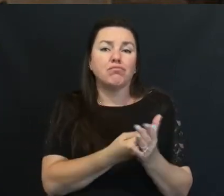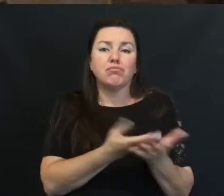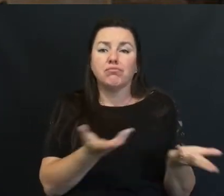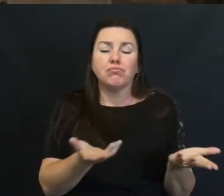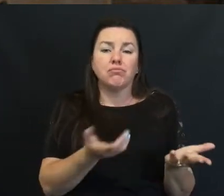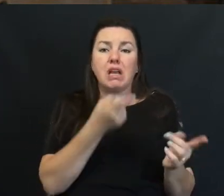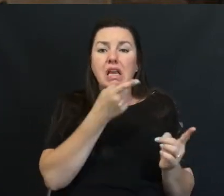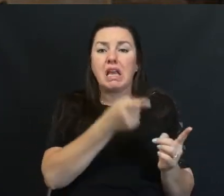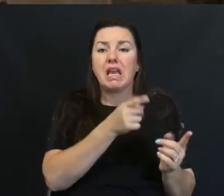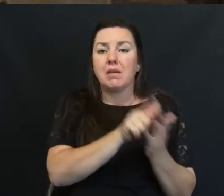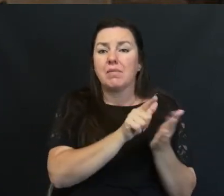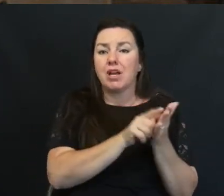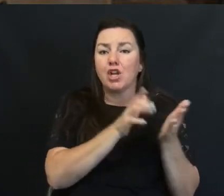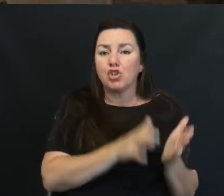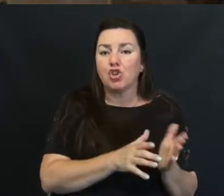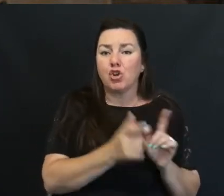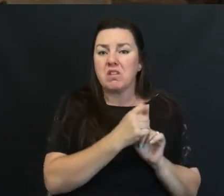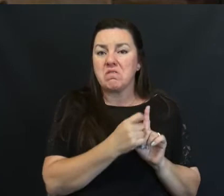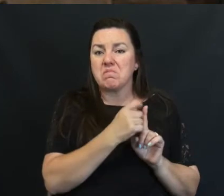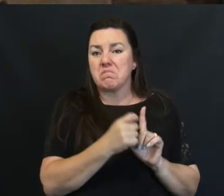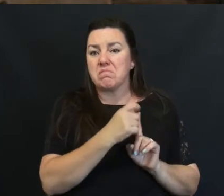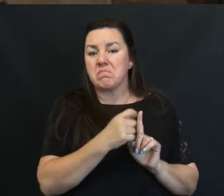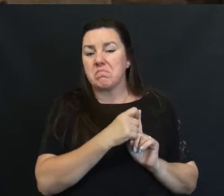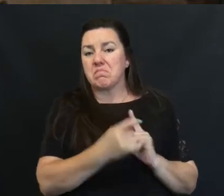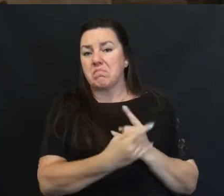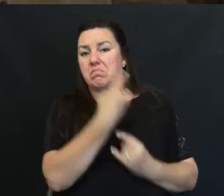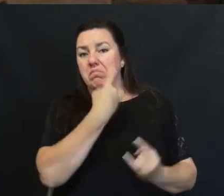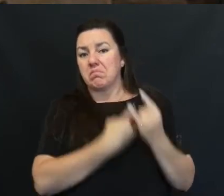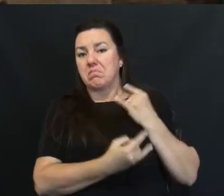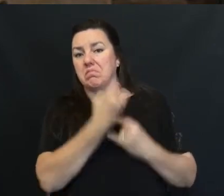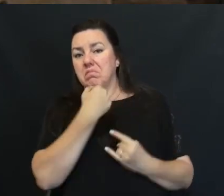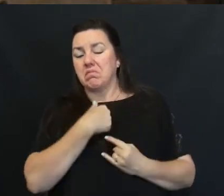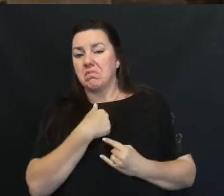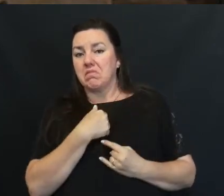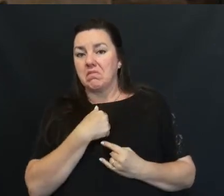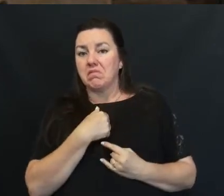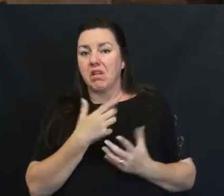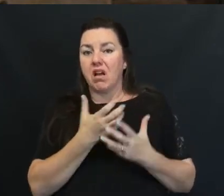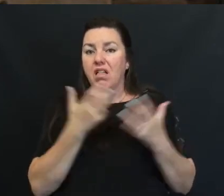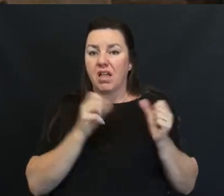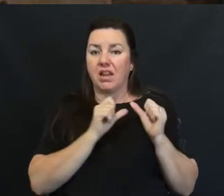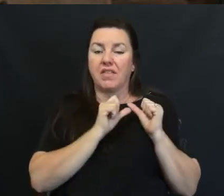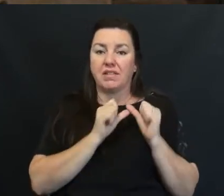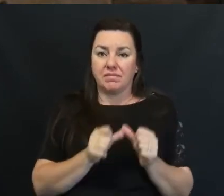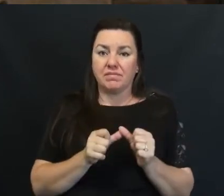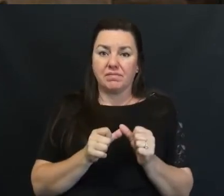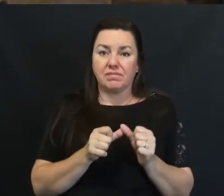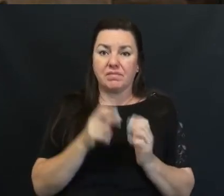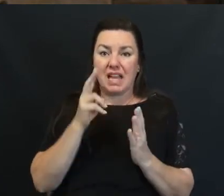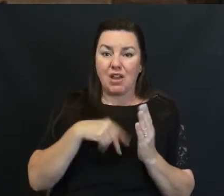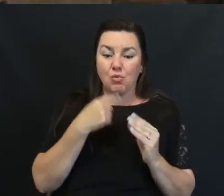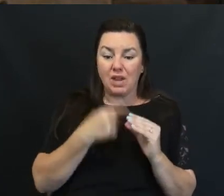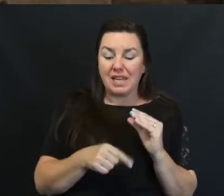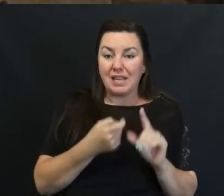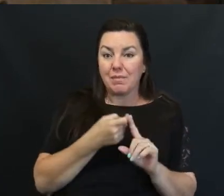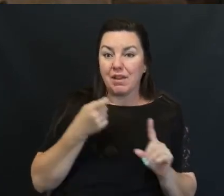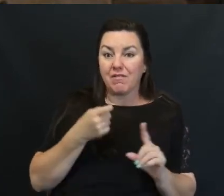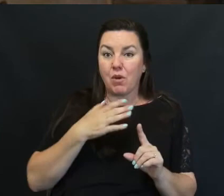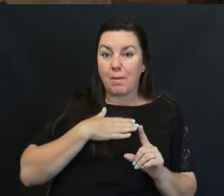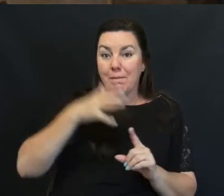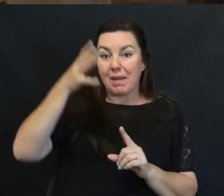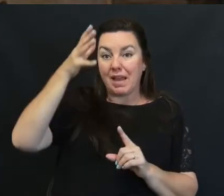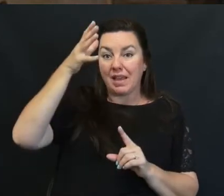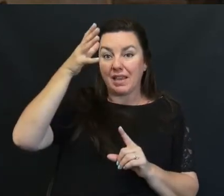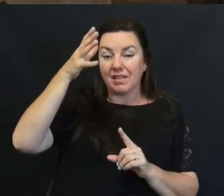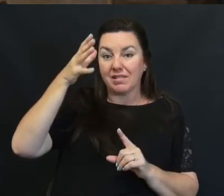Him and his Attorney Harassed And bullied And much Much of that Went on I read an email From my kid's